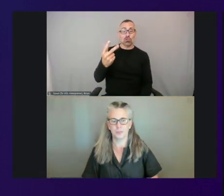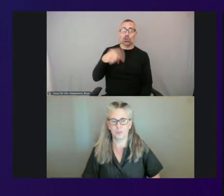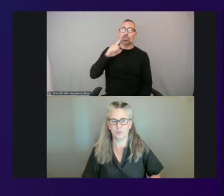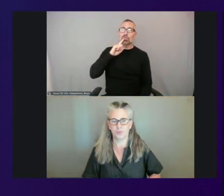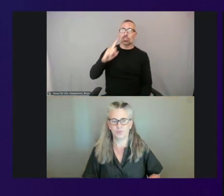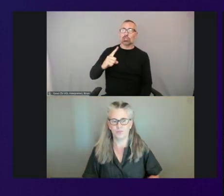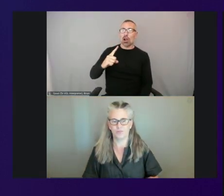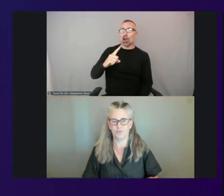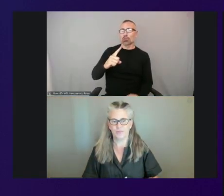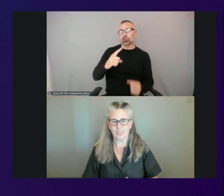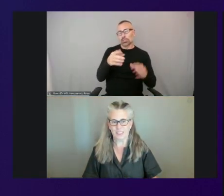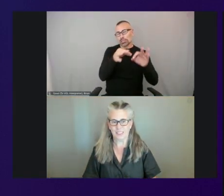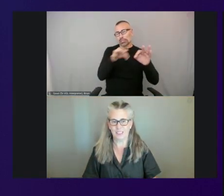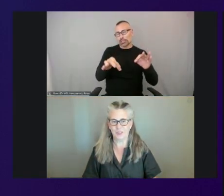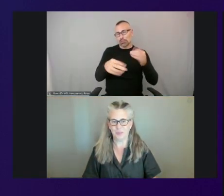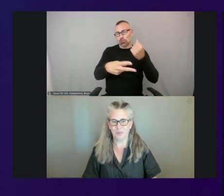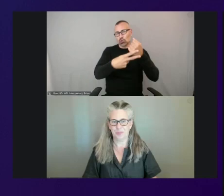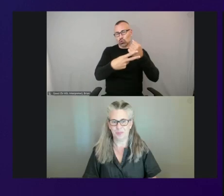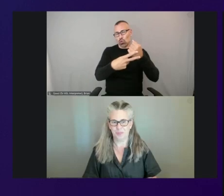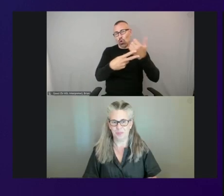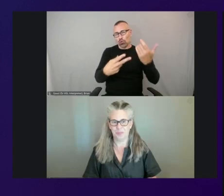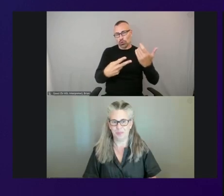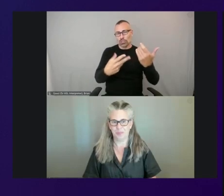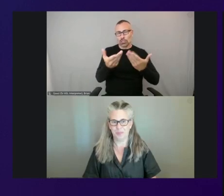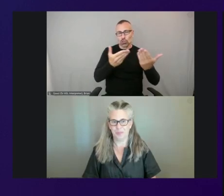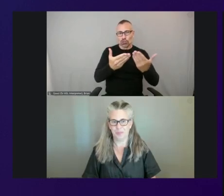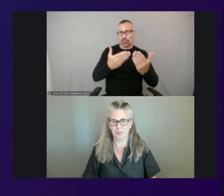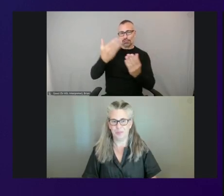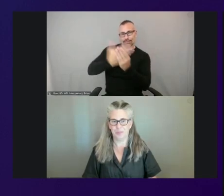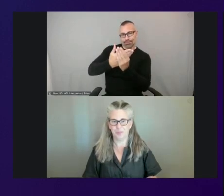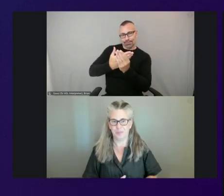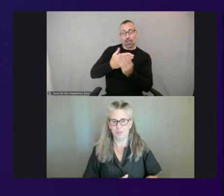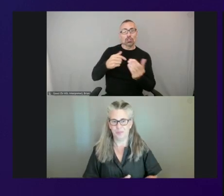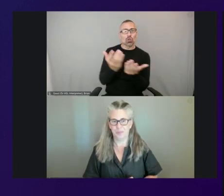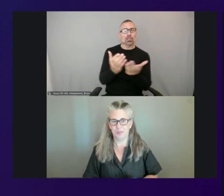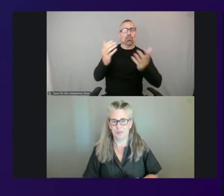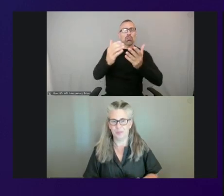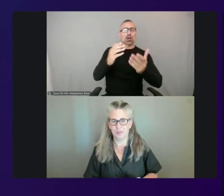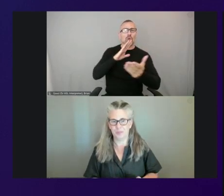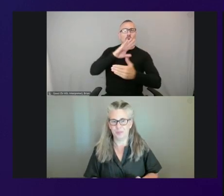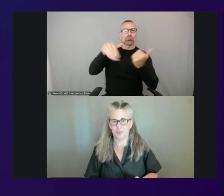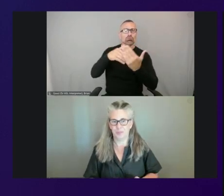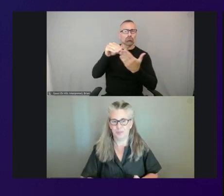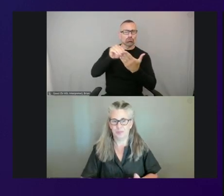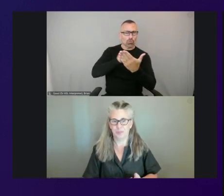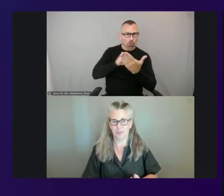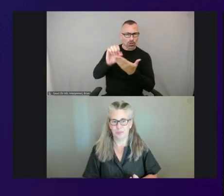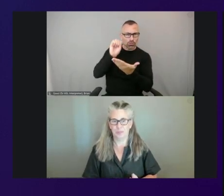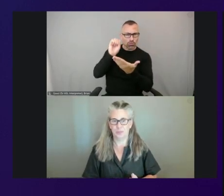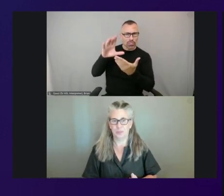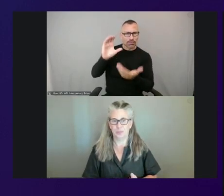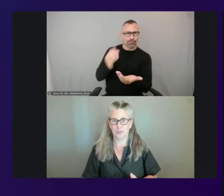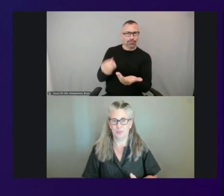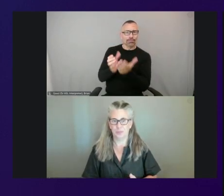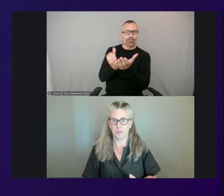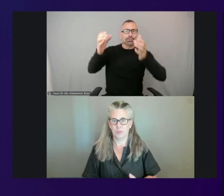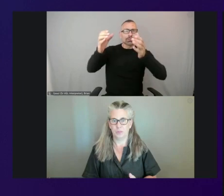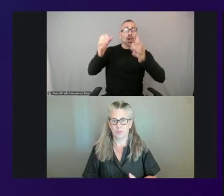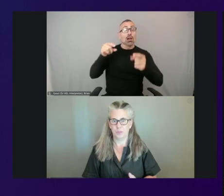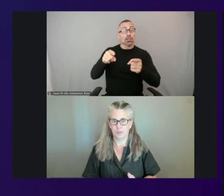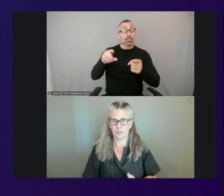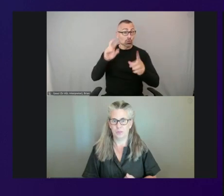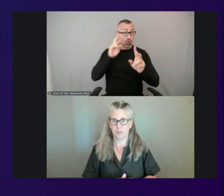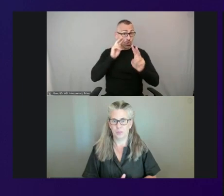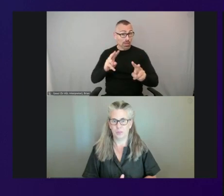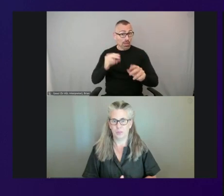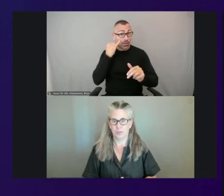the the tool is going to create an s3 bucket where it's going to put all the logs in and that's something that you could look at if you were to look at the template